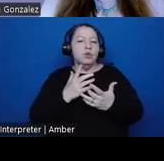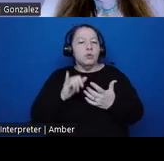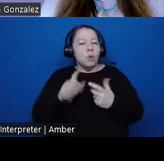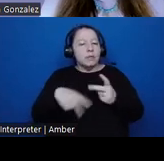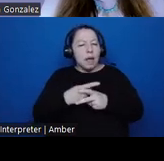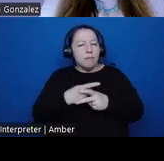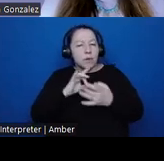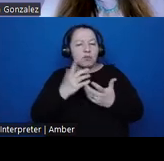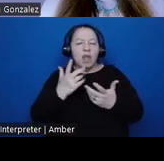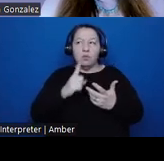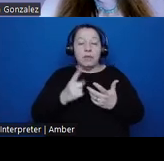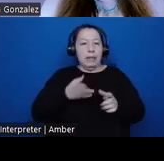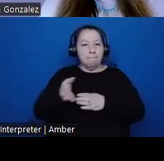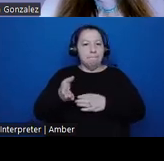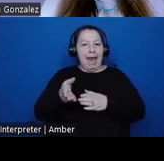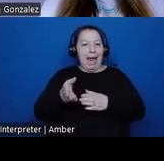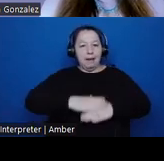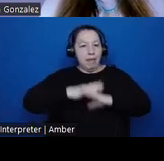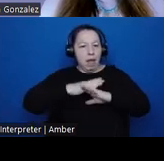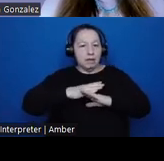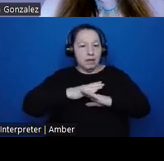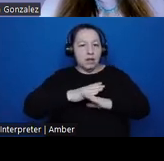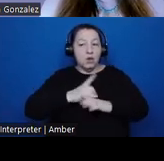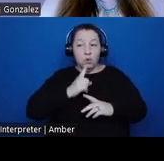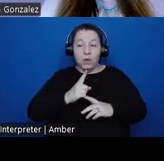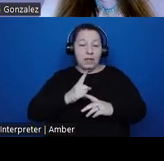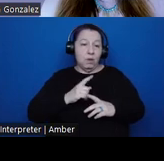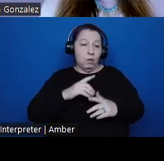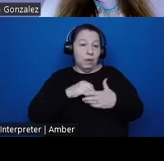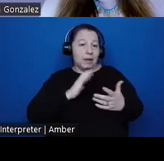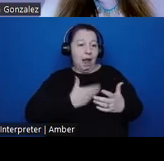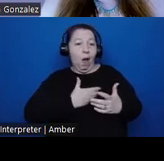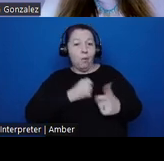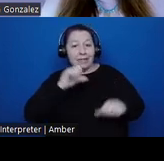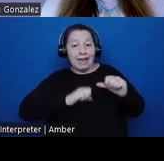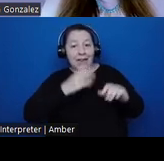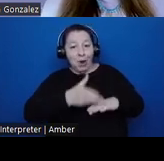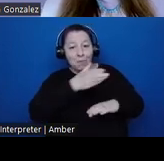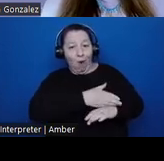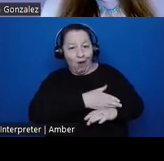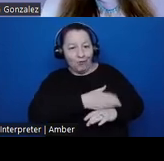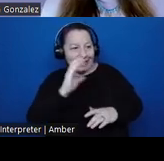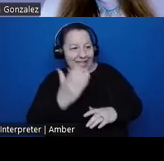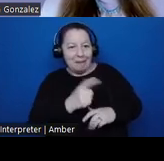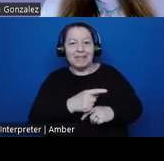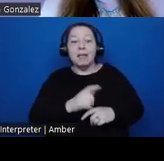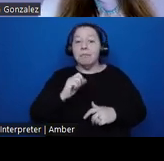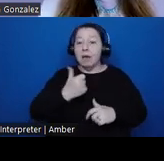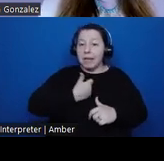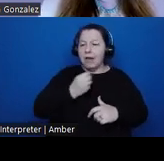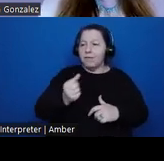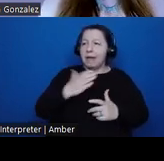standing in the way of scientific progress. I and my collaborators ask here and help elsewhere,